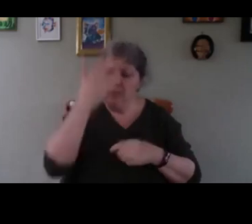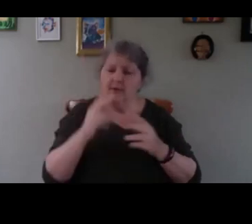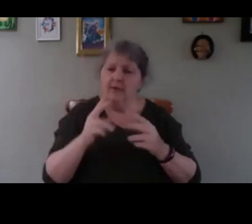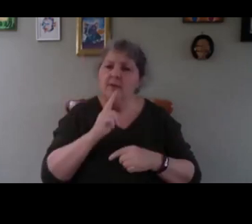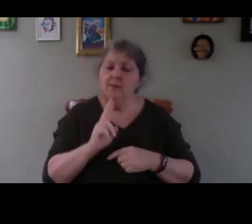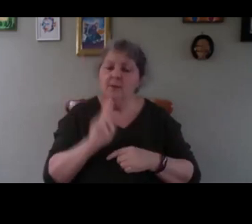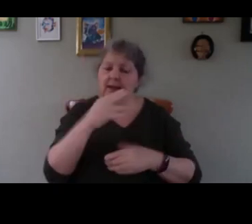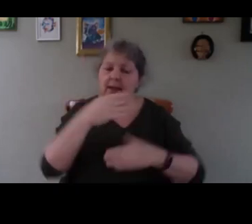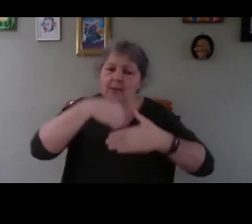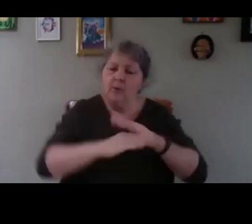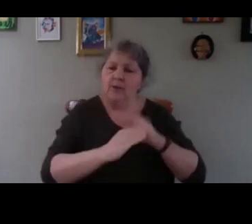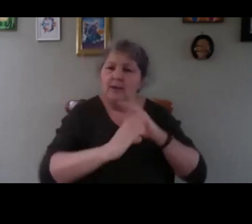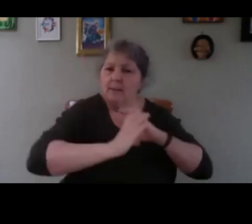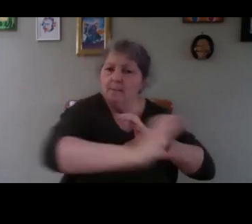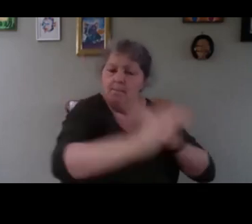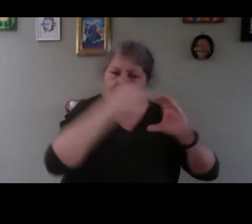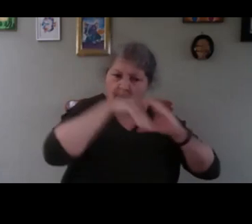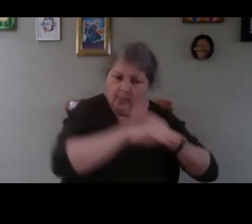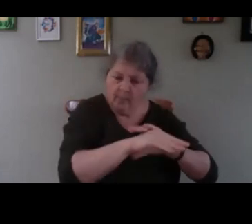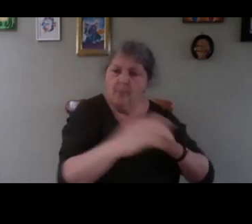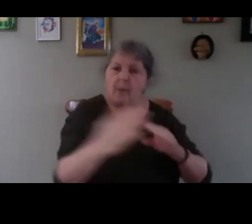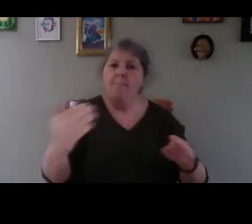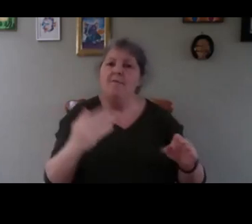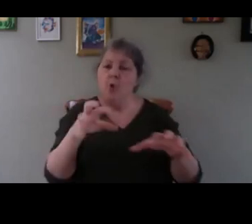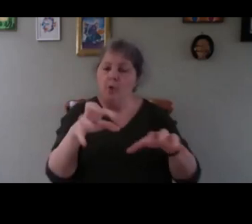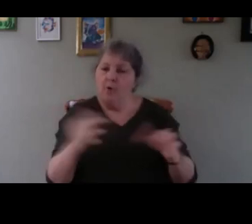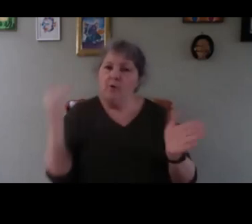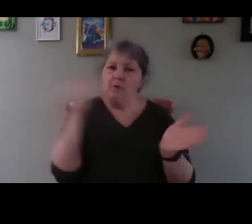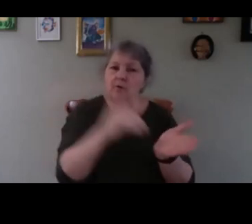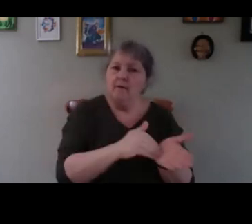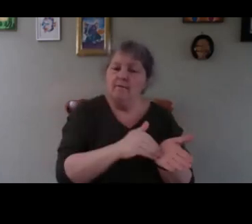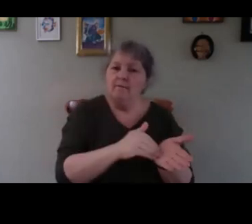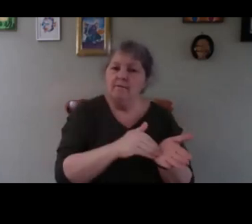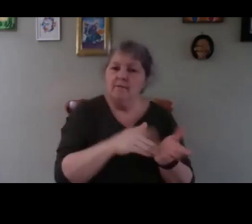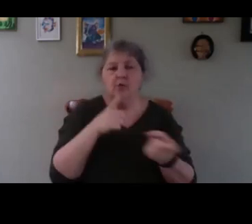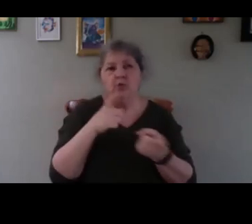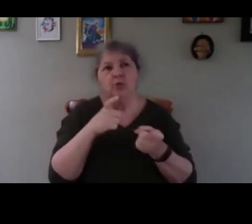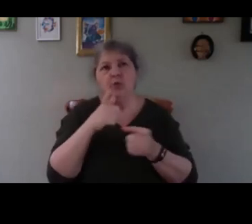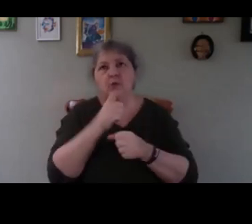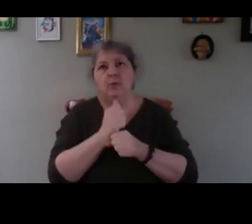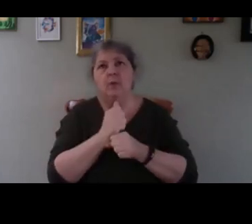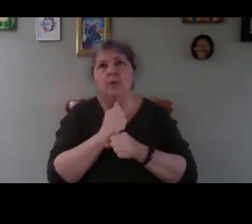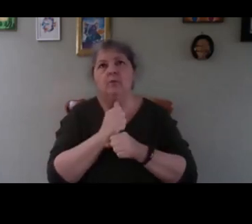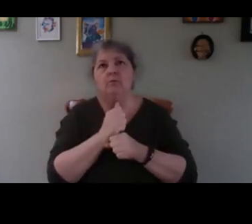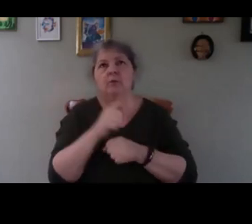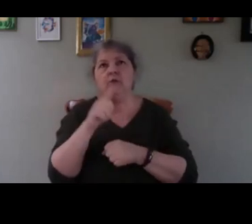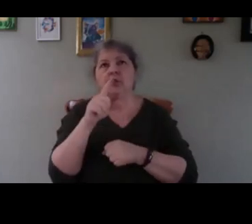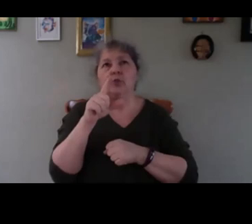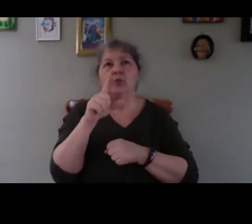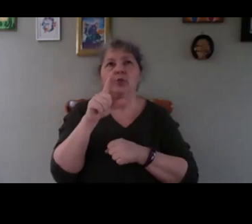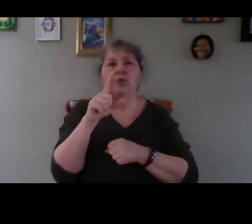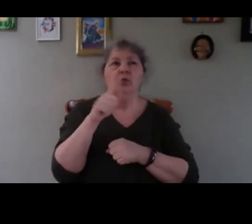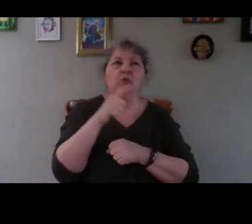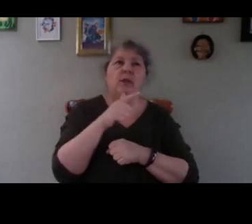polytunnel even before any before the frost is gone so talking about the 24th of May